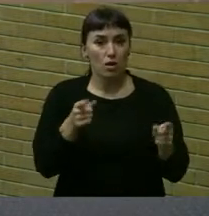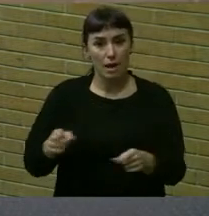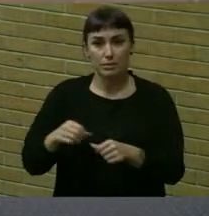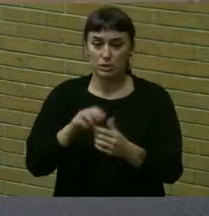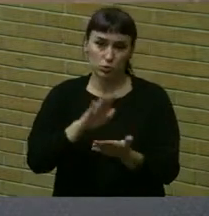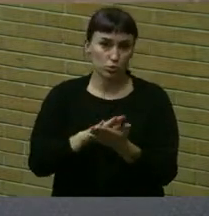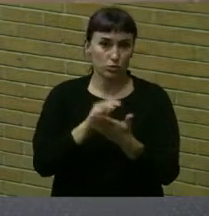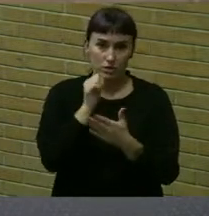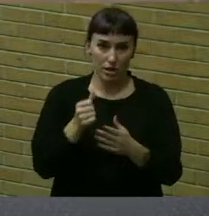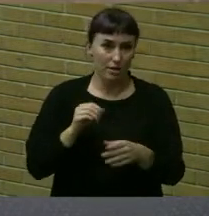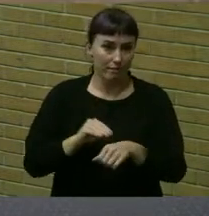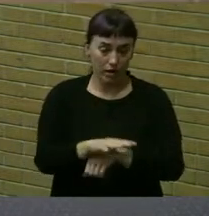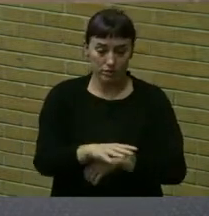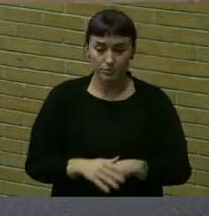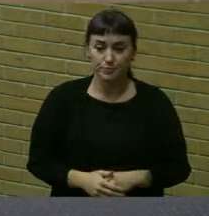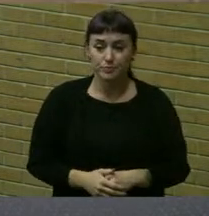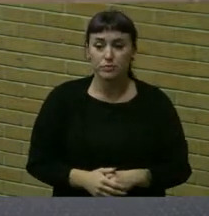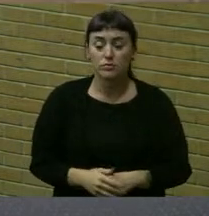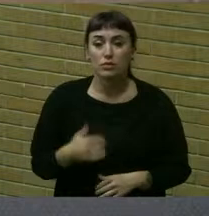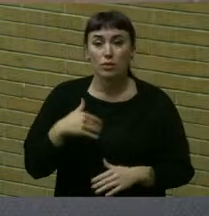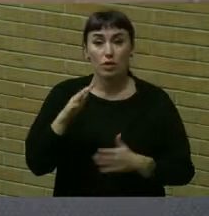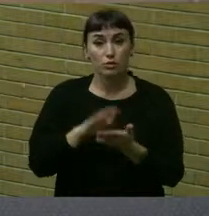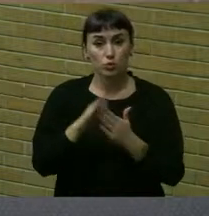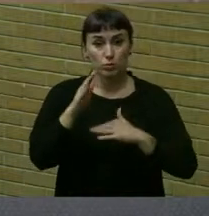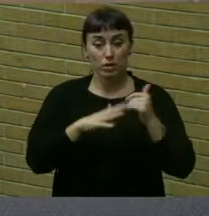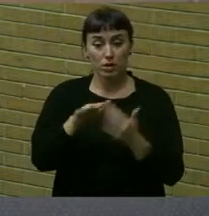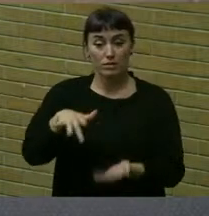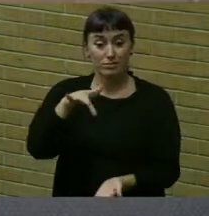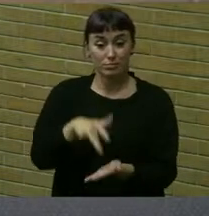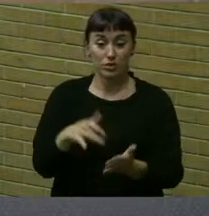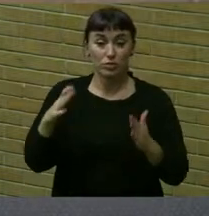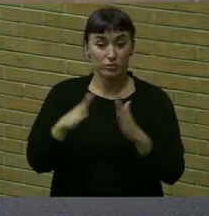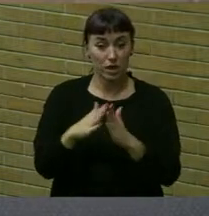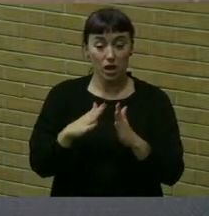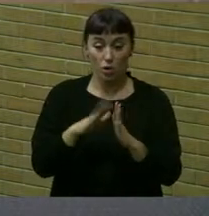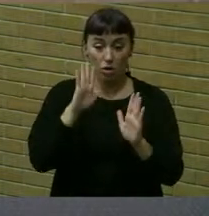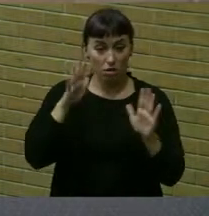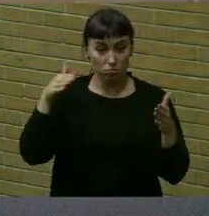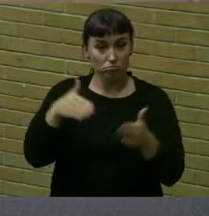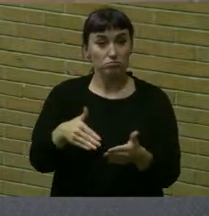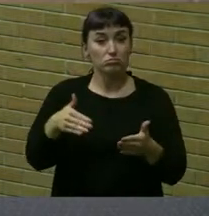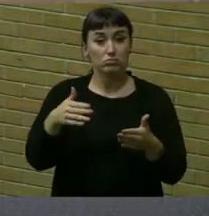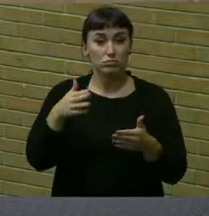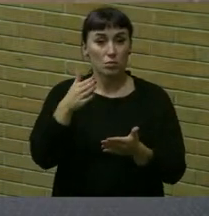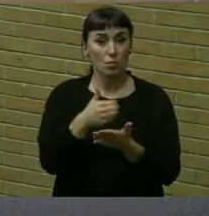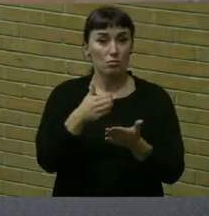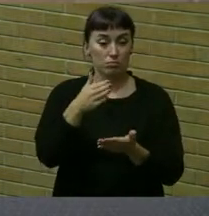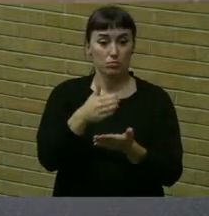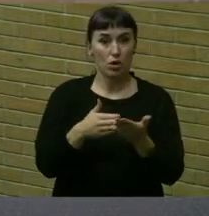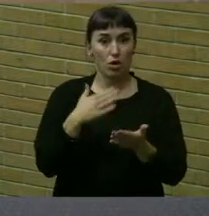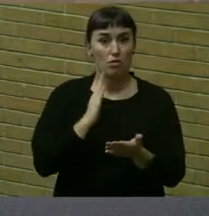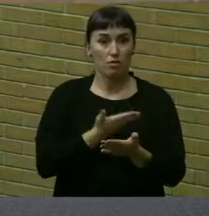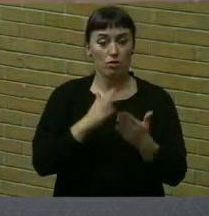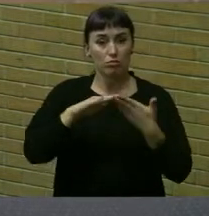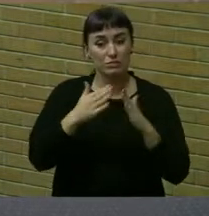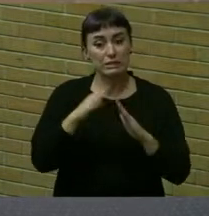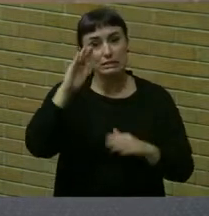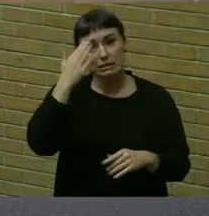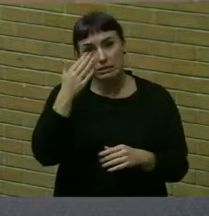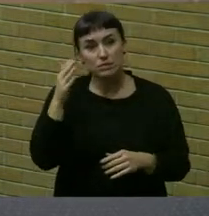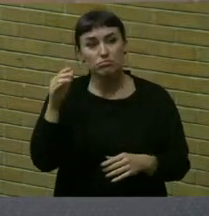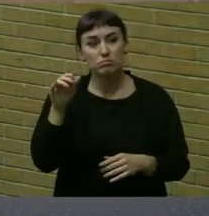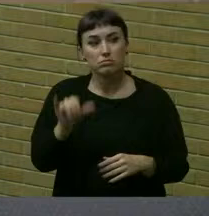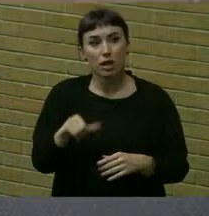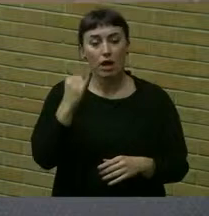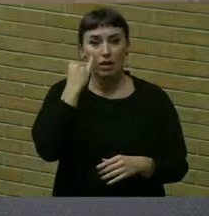our schools. We happen to have a school building that's right in the center of town, right, at the focal point of our community. And it just seems to me that